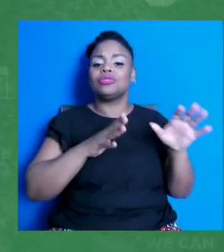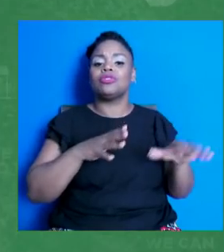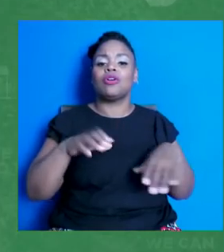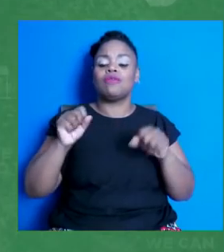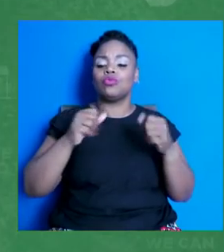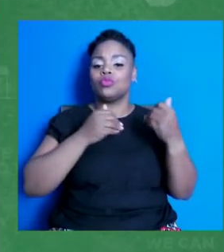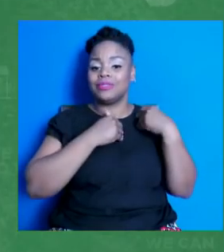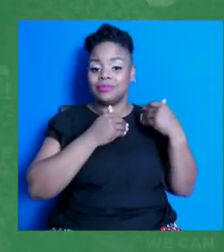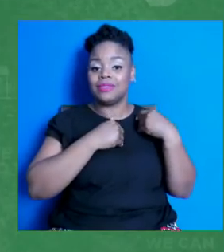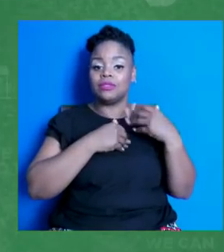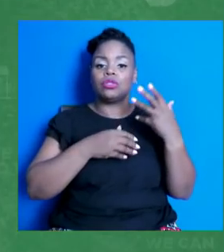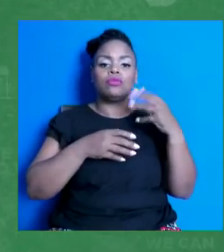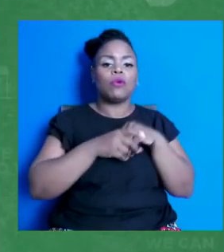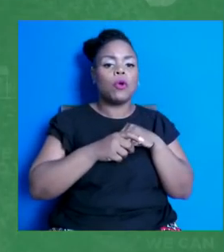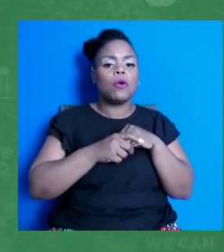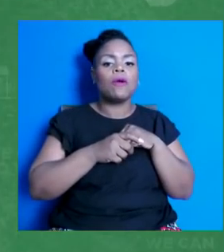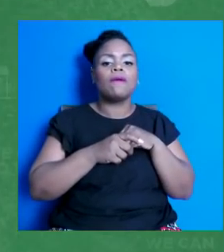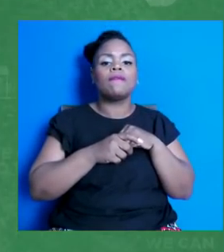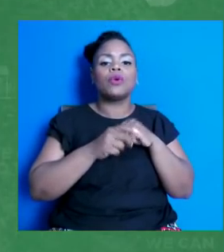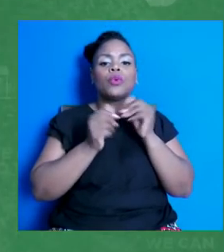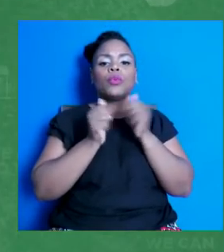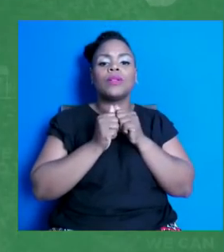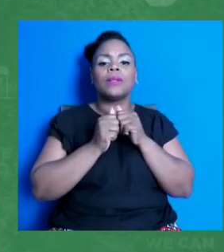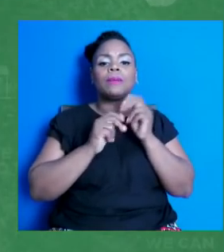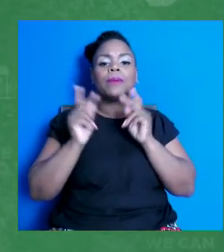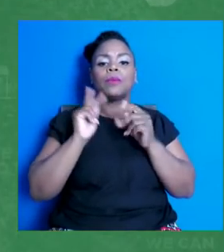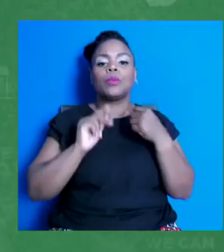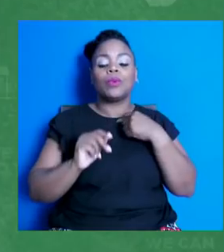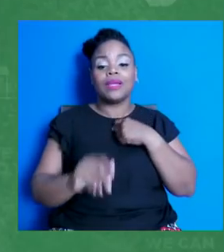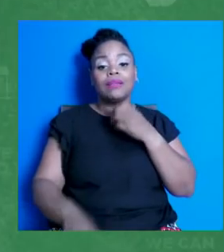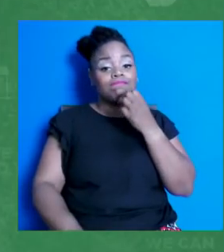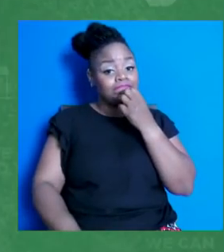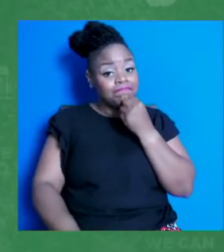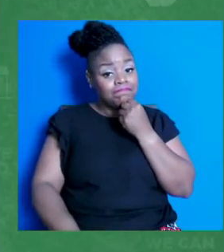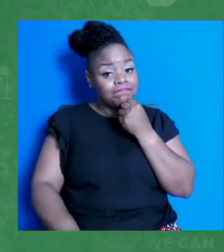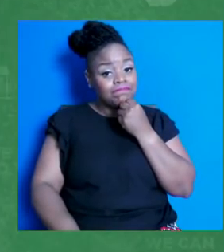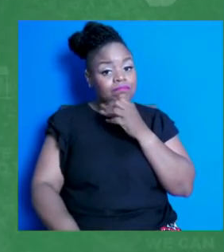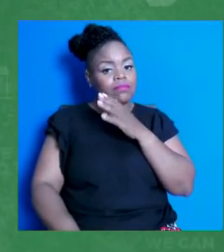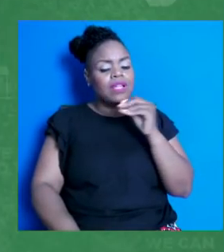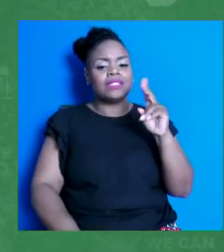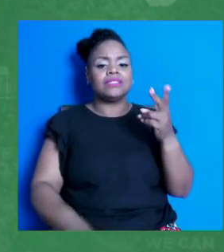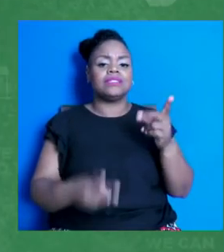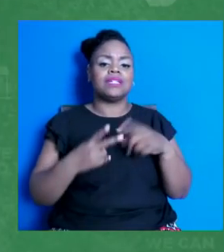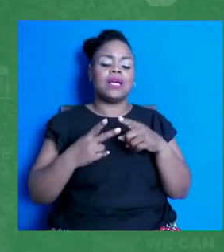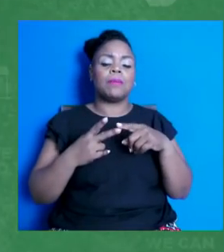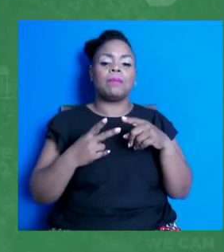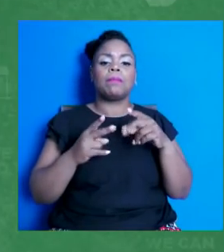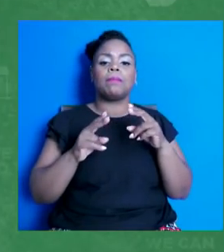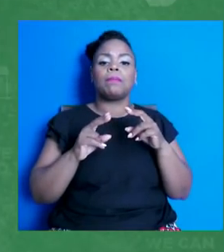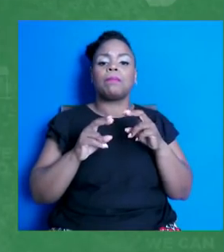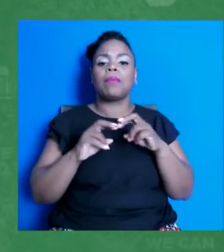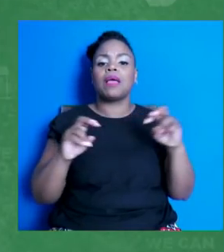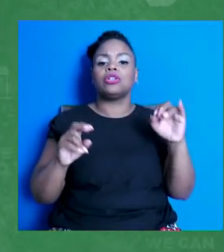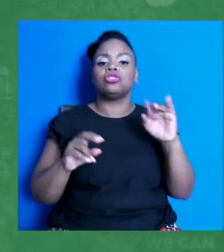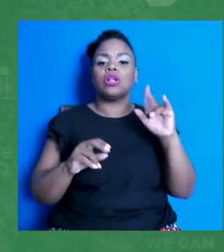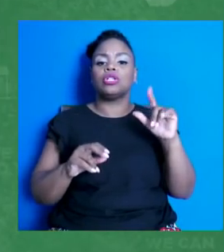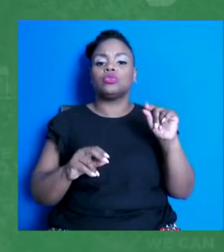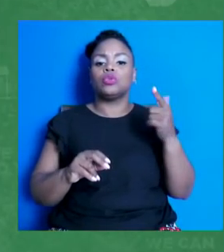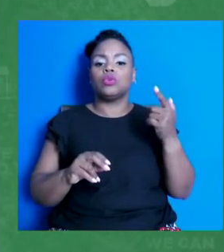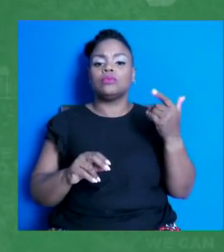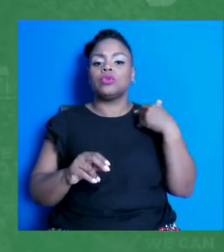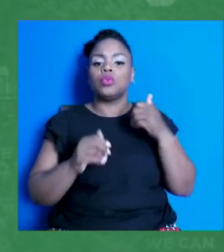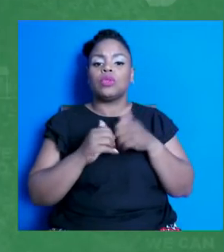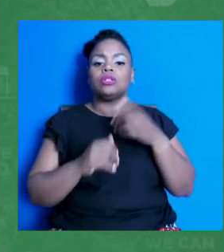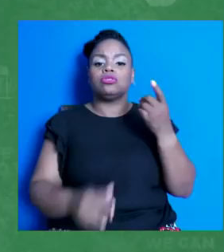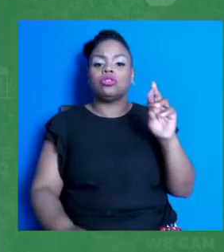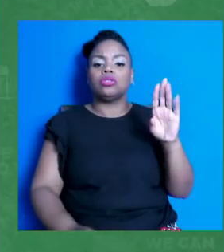those we care about. We held our second COVID-19 panel in July 2021 with Dr. Bonner of the CDC and Dr. Richard Lehman